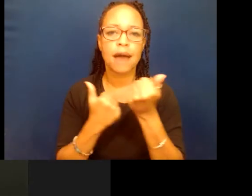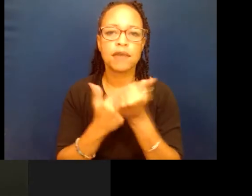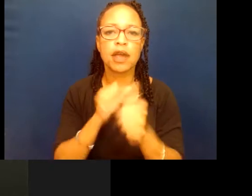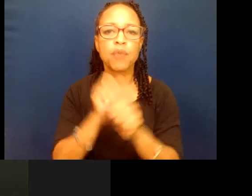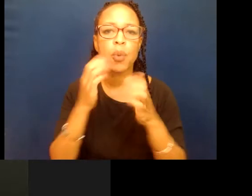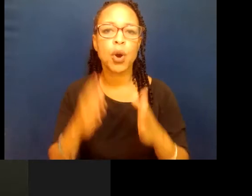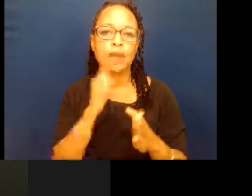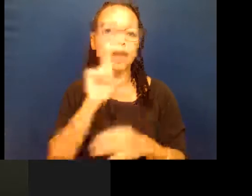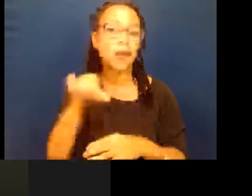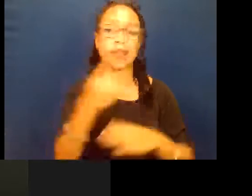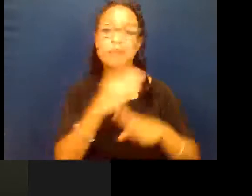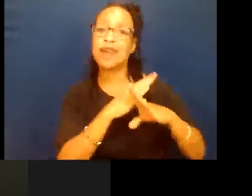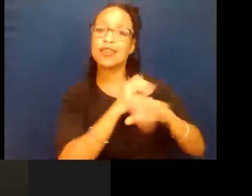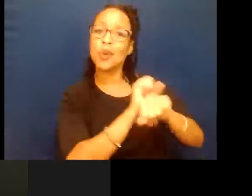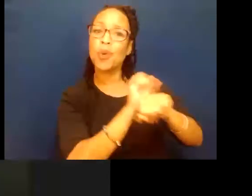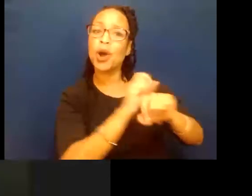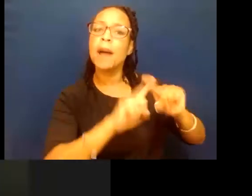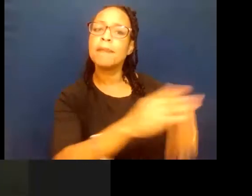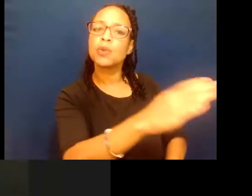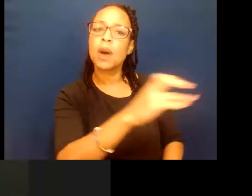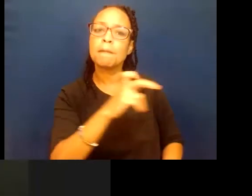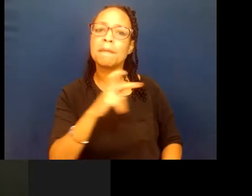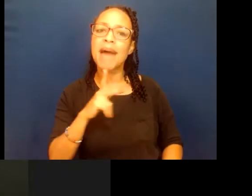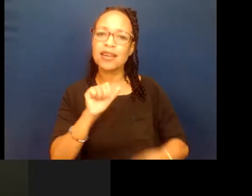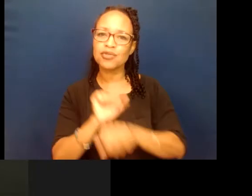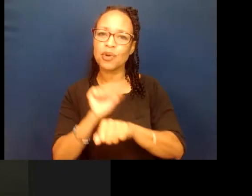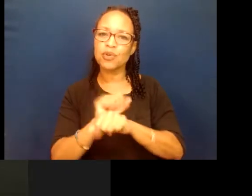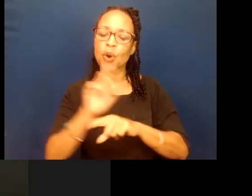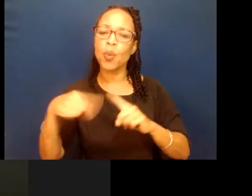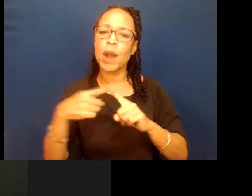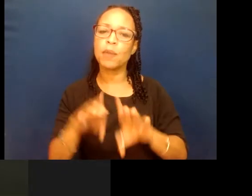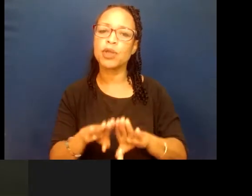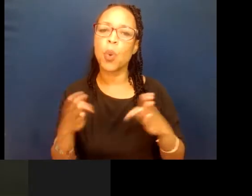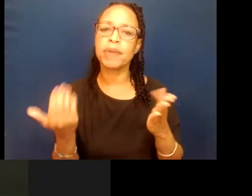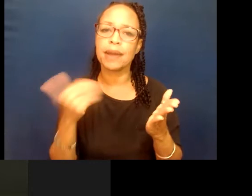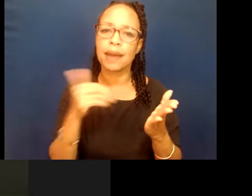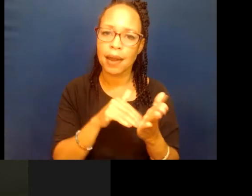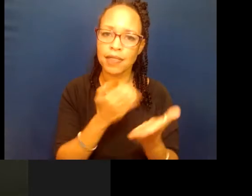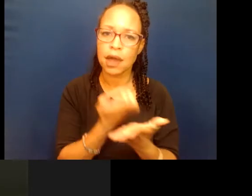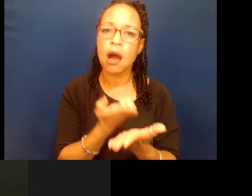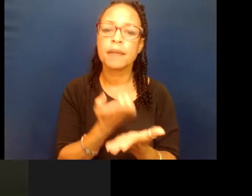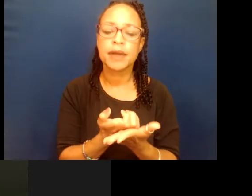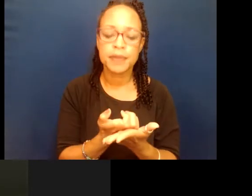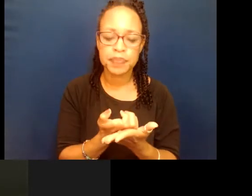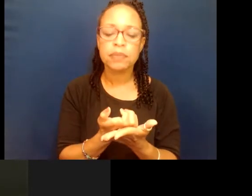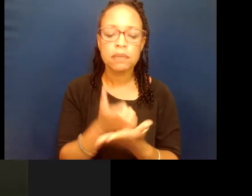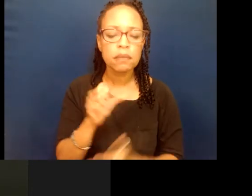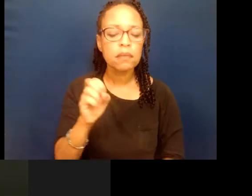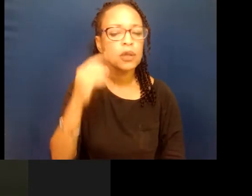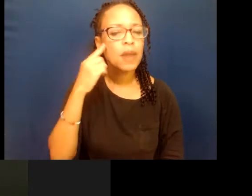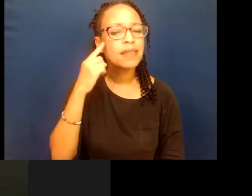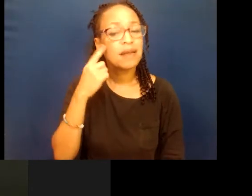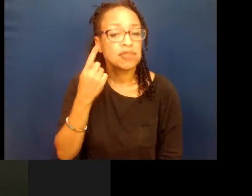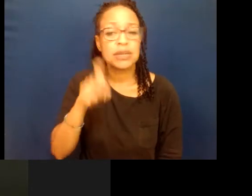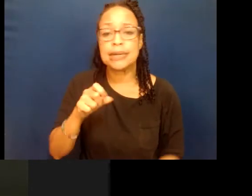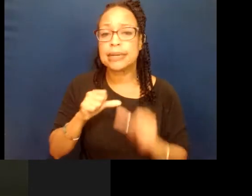just to be protected on the job, but to come back to those jobs when the economy reopened. So, you know, I think we just have to continue